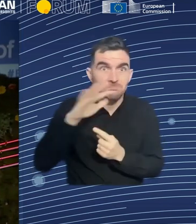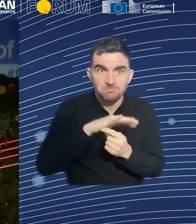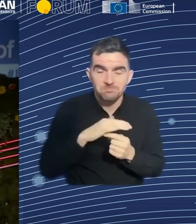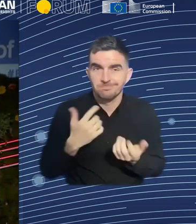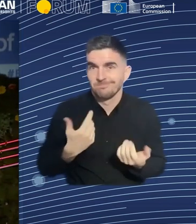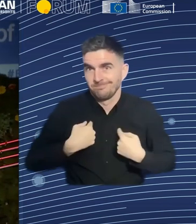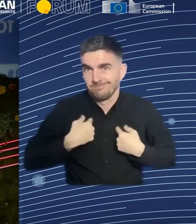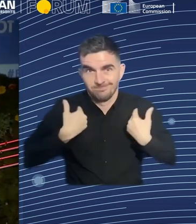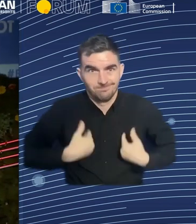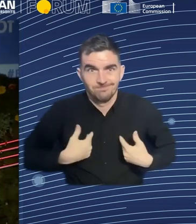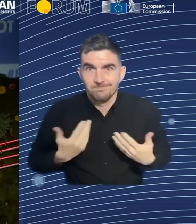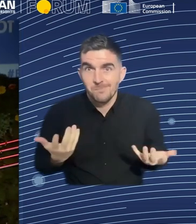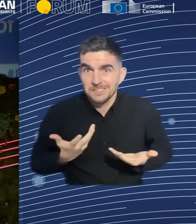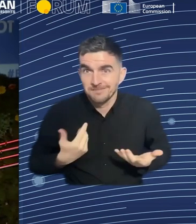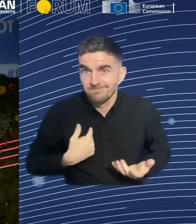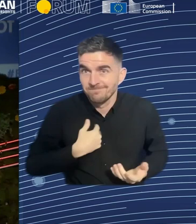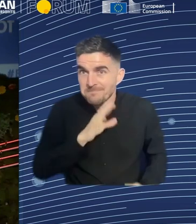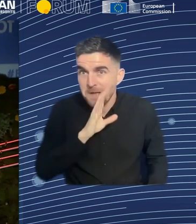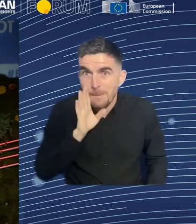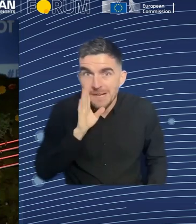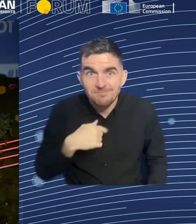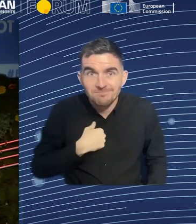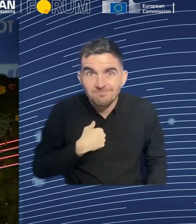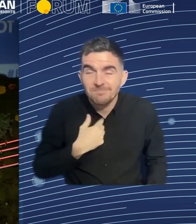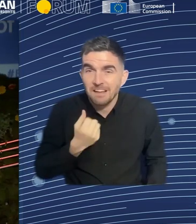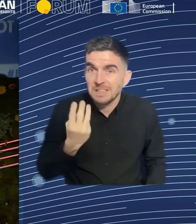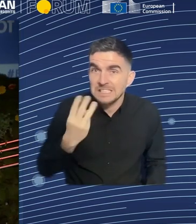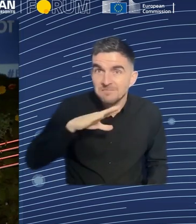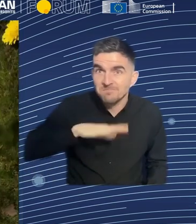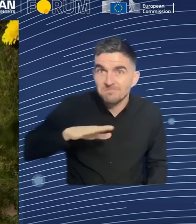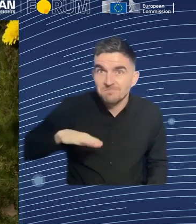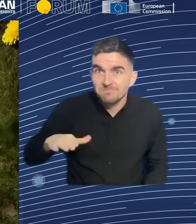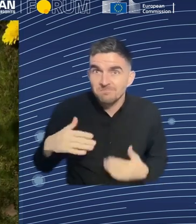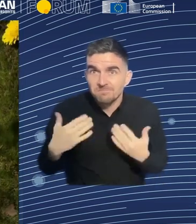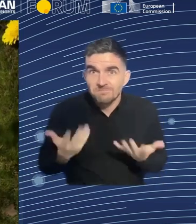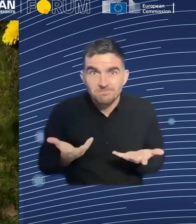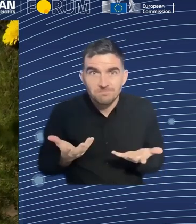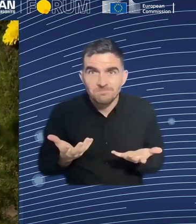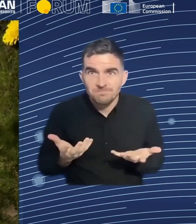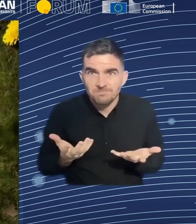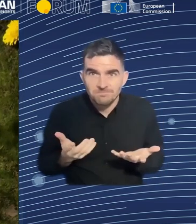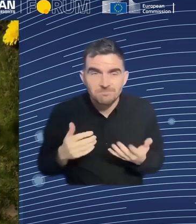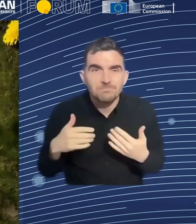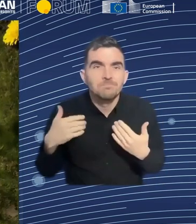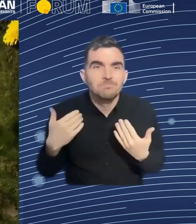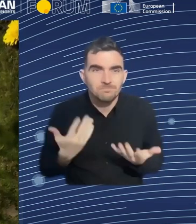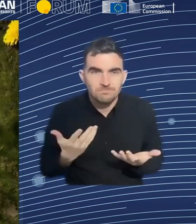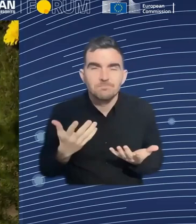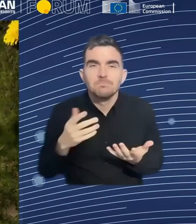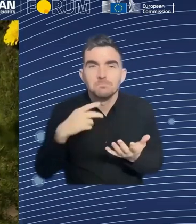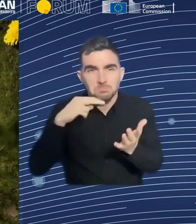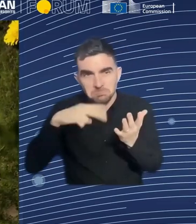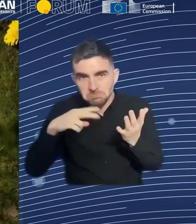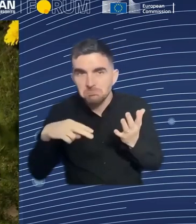some coding, debugging with my son and things like that. So I think there is a lot out there also available for